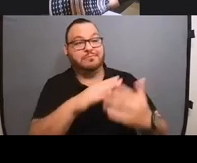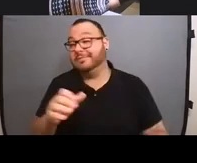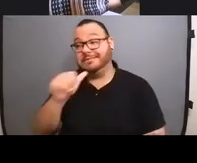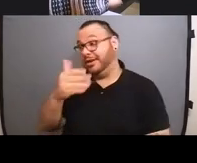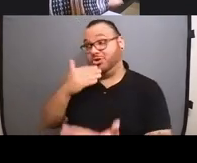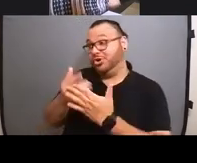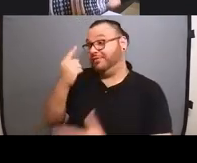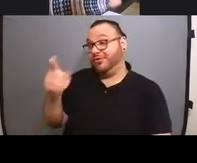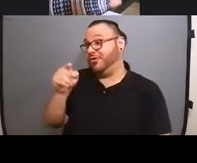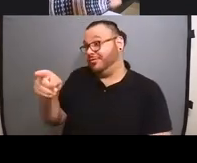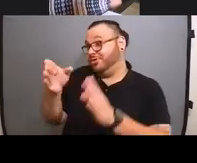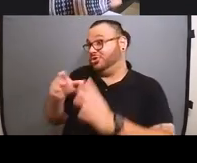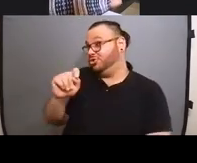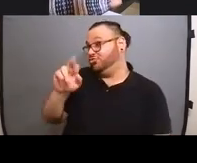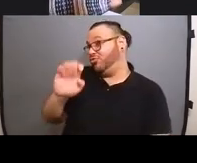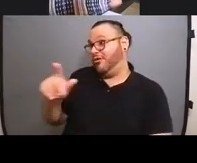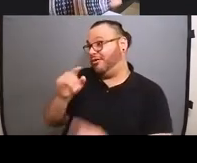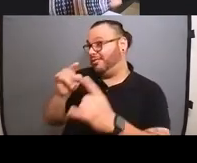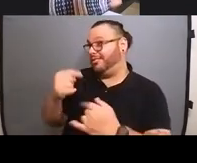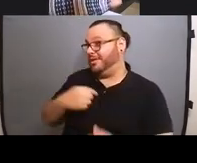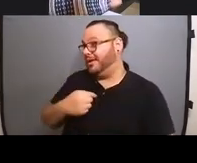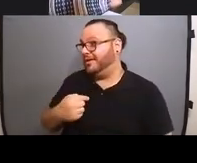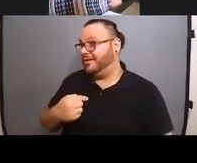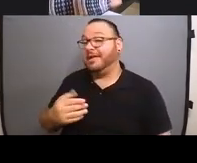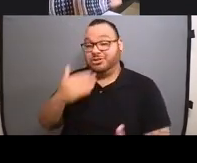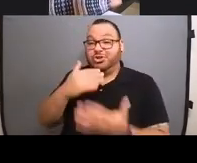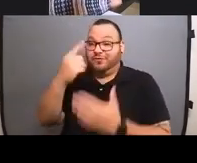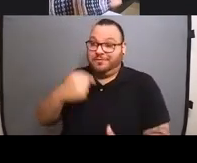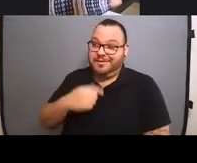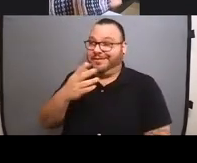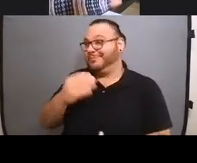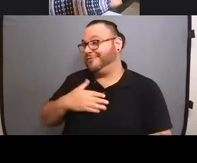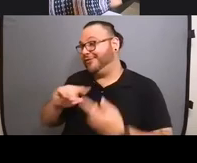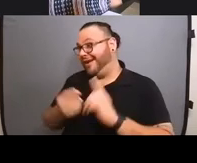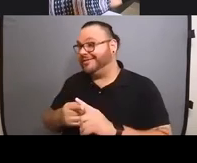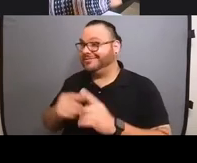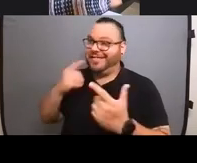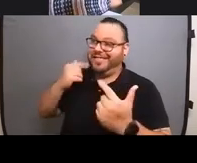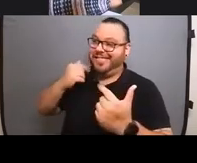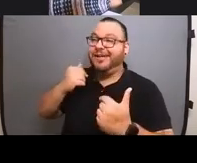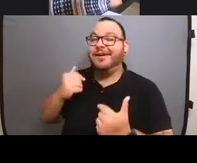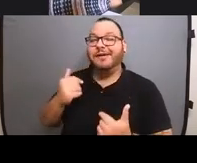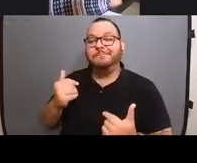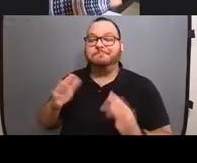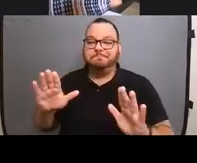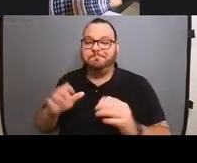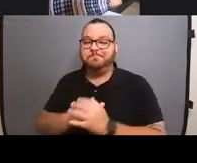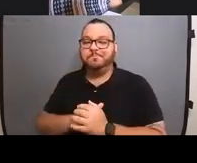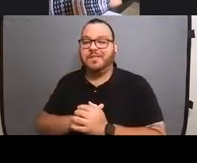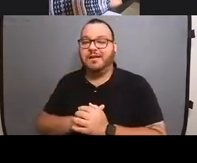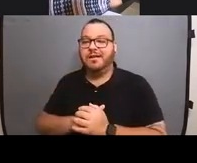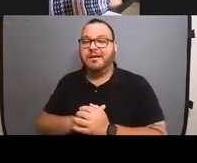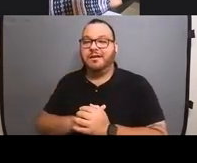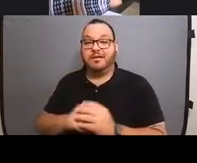troll and it goes pretty well for me and all my friends who laugh at it. Um, the, the thing that these